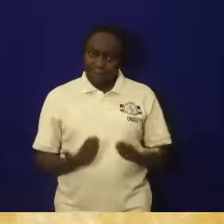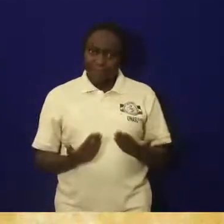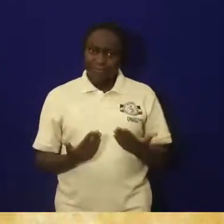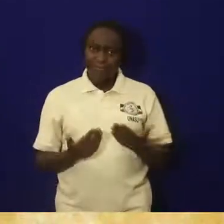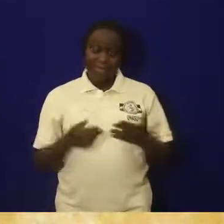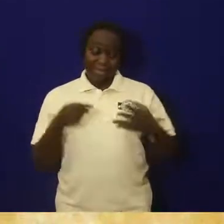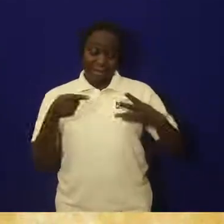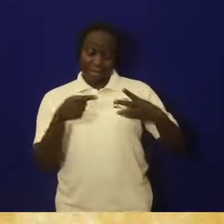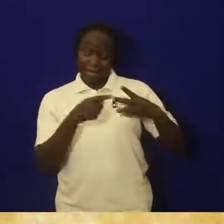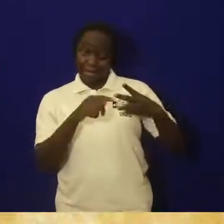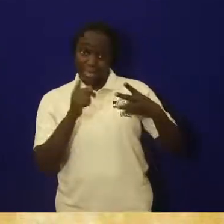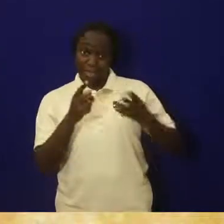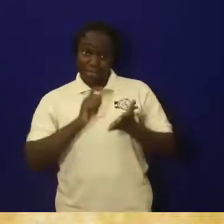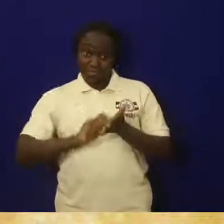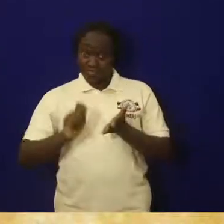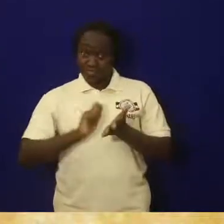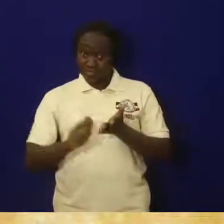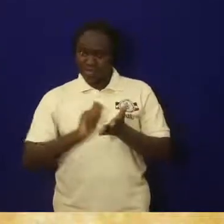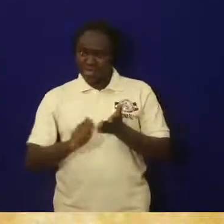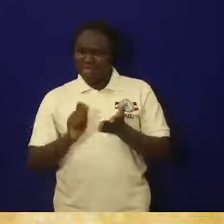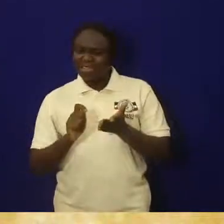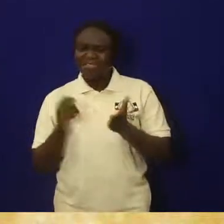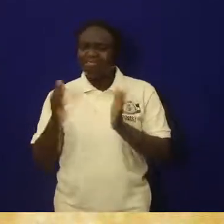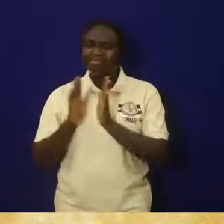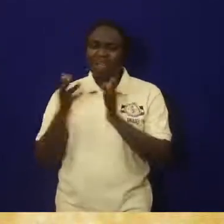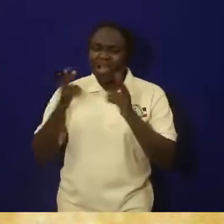written request called true?